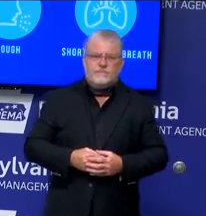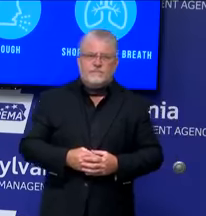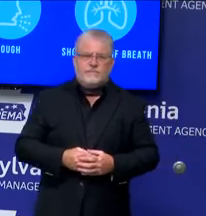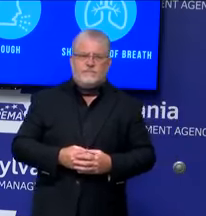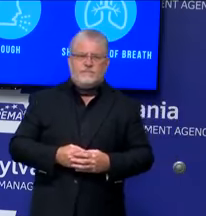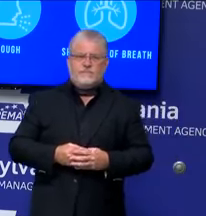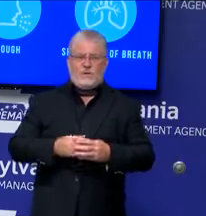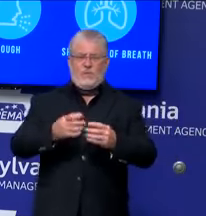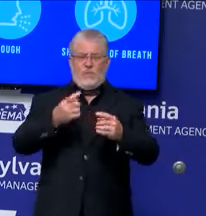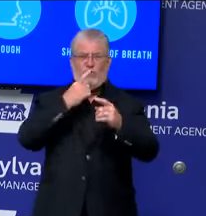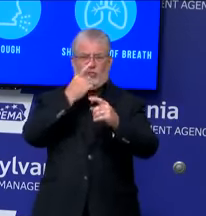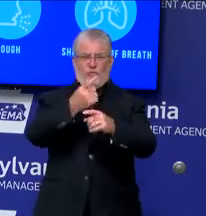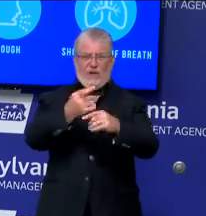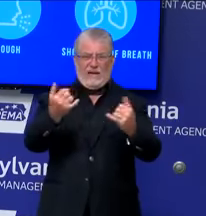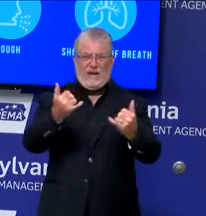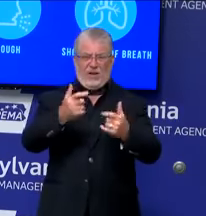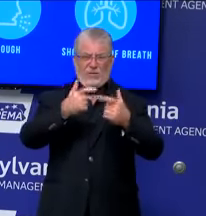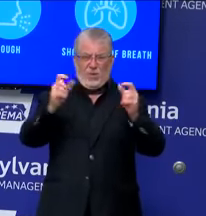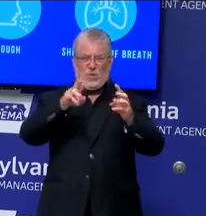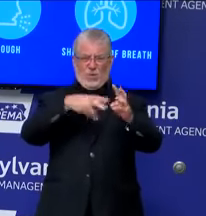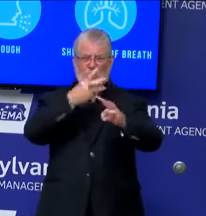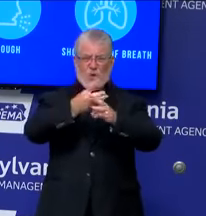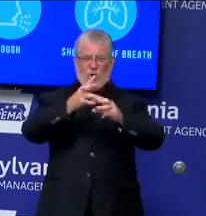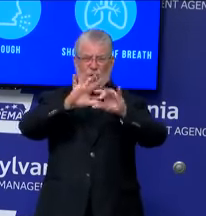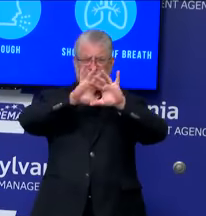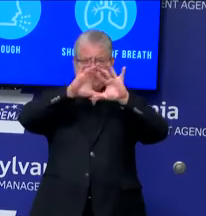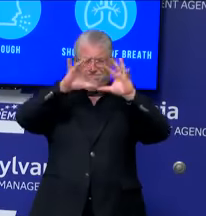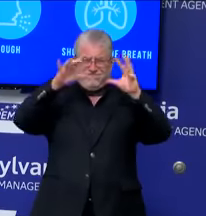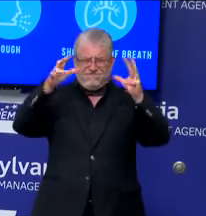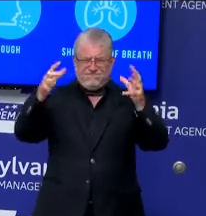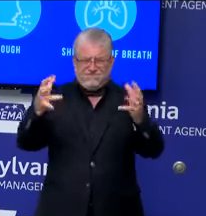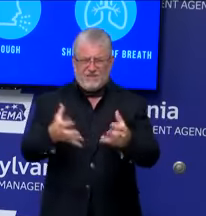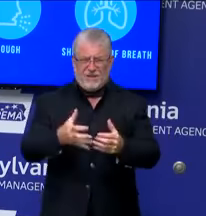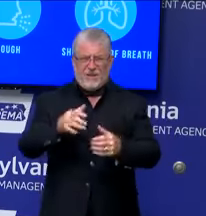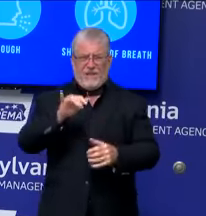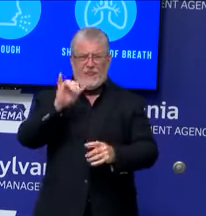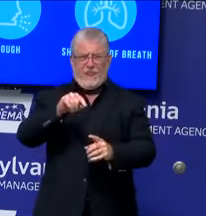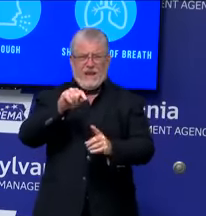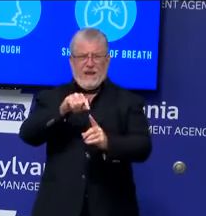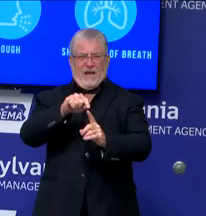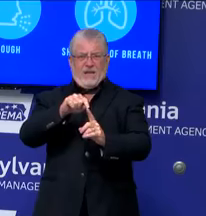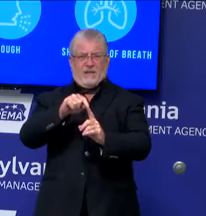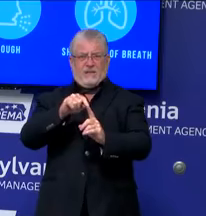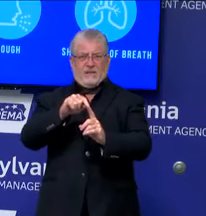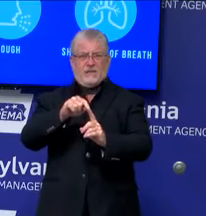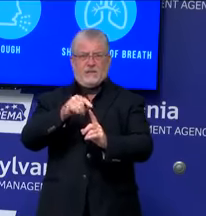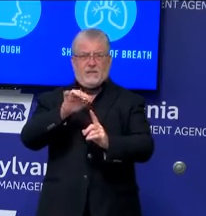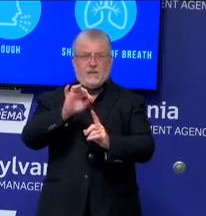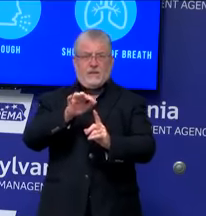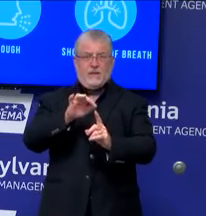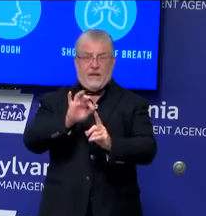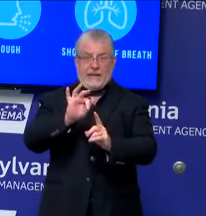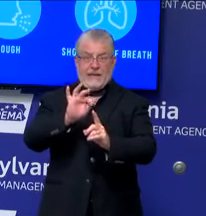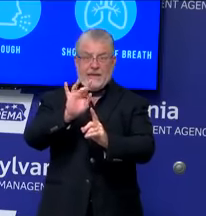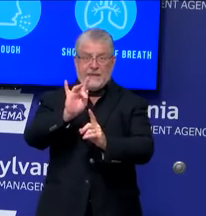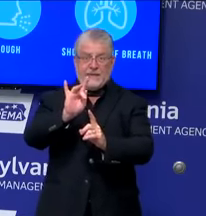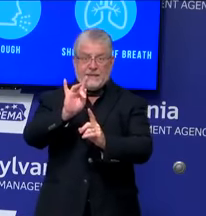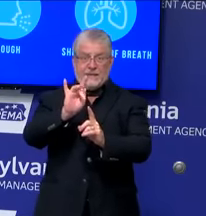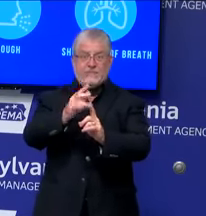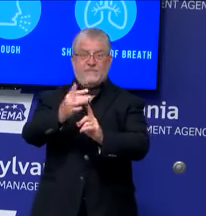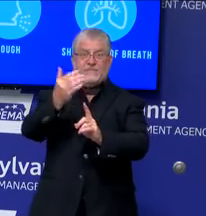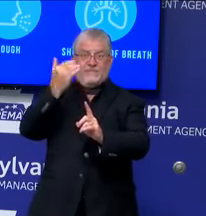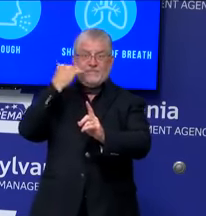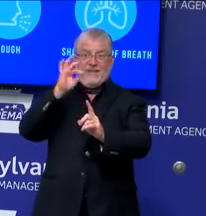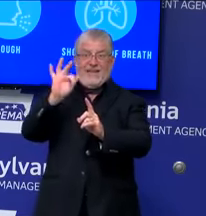This has hit every country of the world. It has hit the United States extremely hard, including Pennsylvania. You only have to look